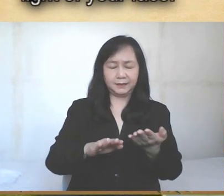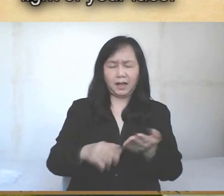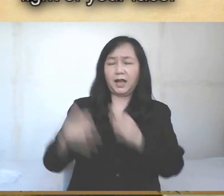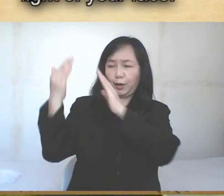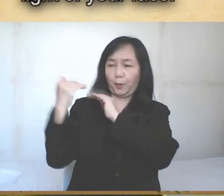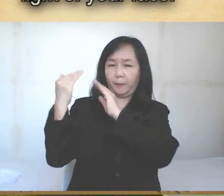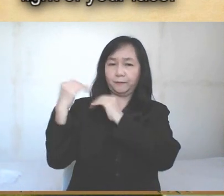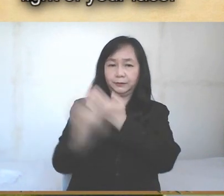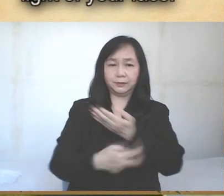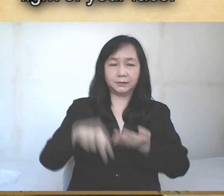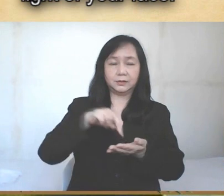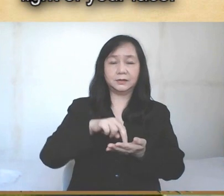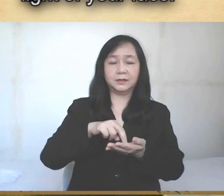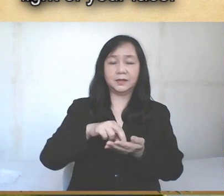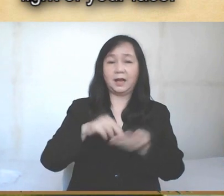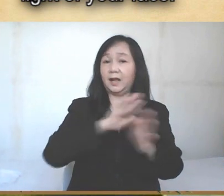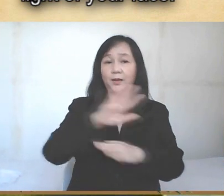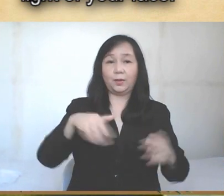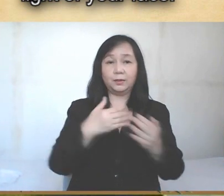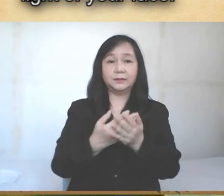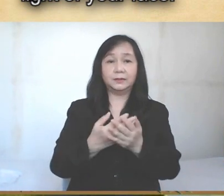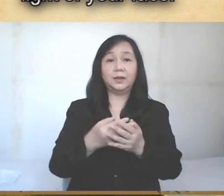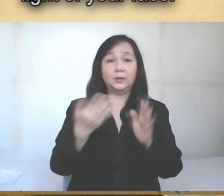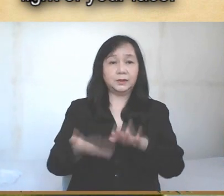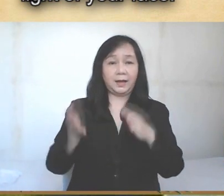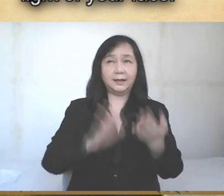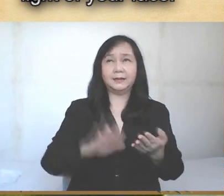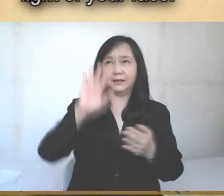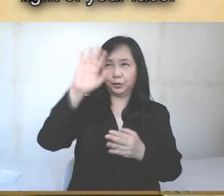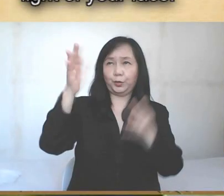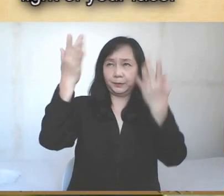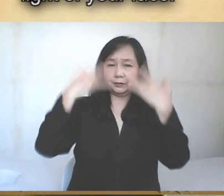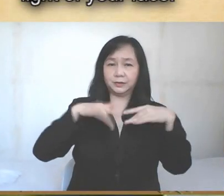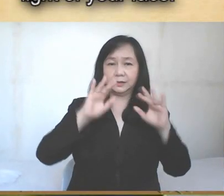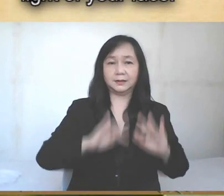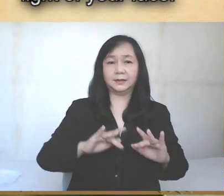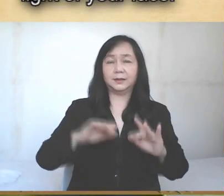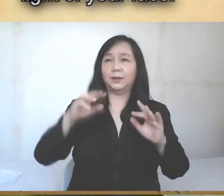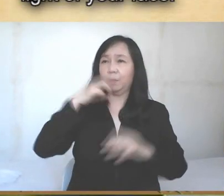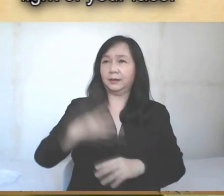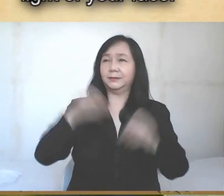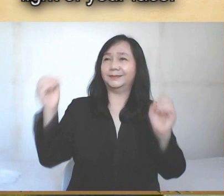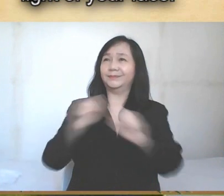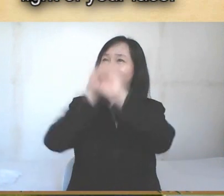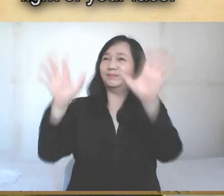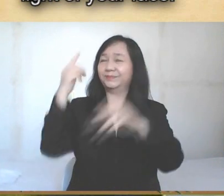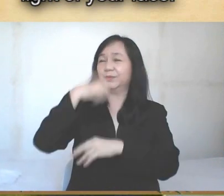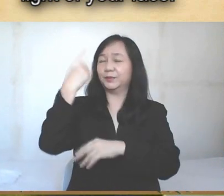who have fallen asleep in the hope of the resurrection, who well and all who have died in your mercy.